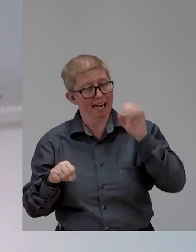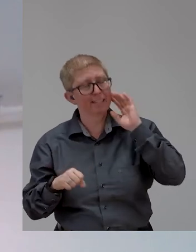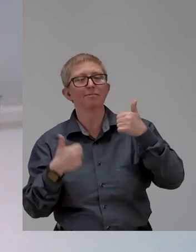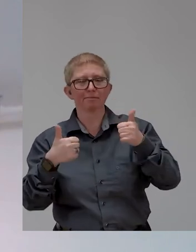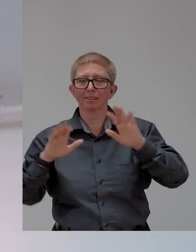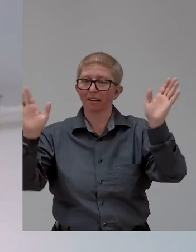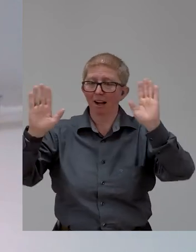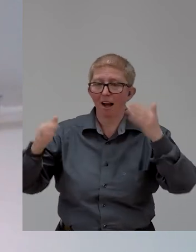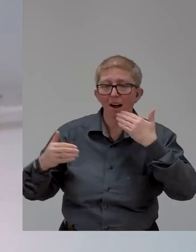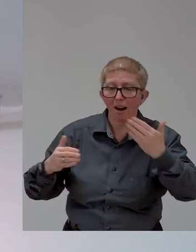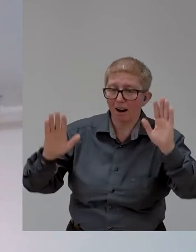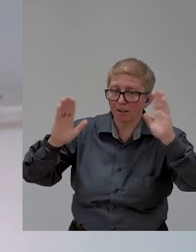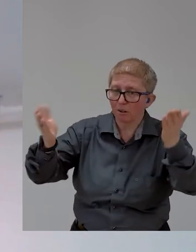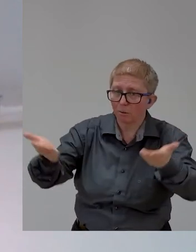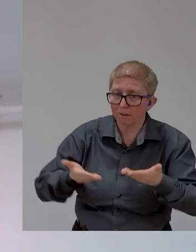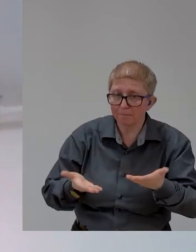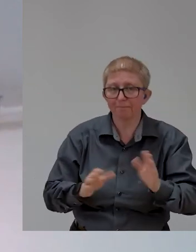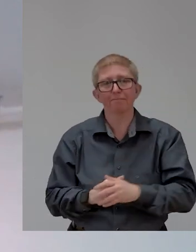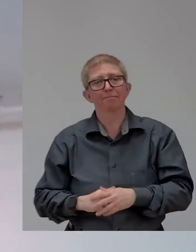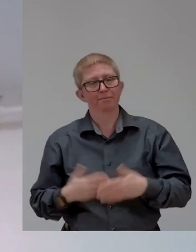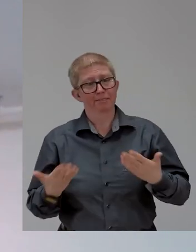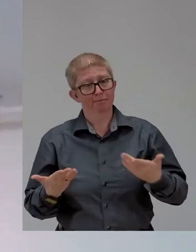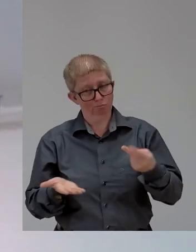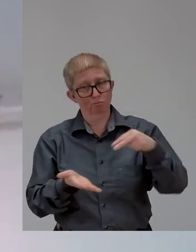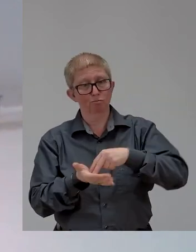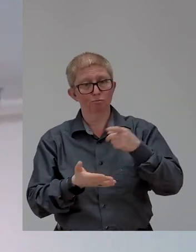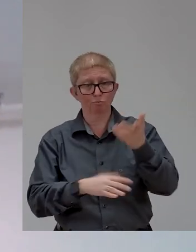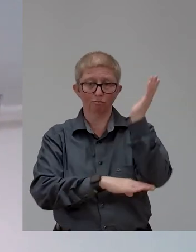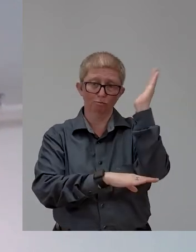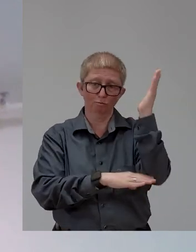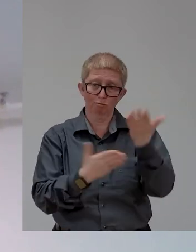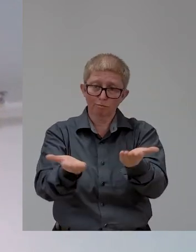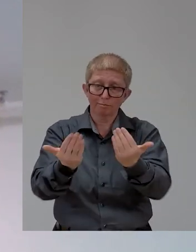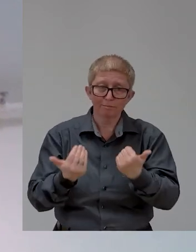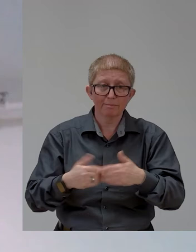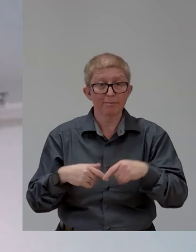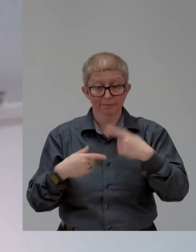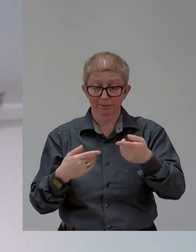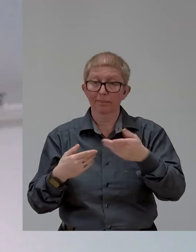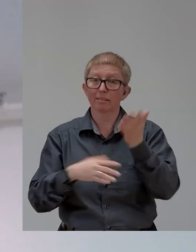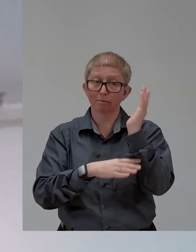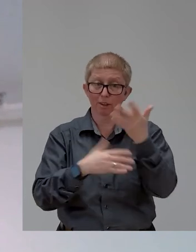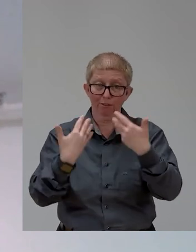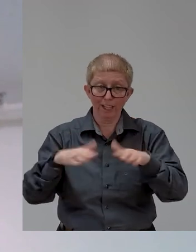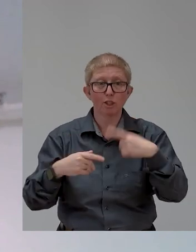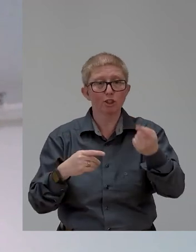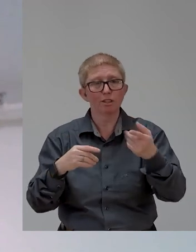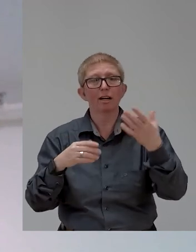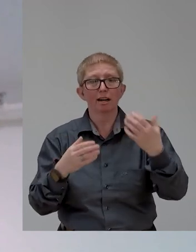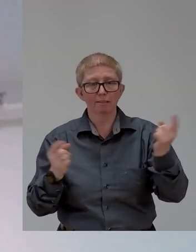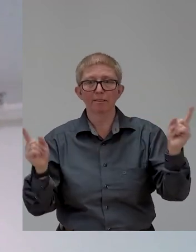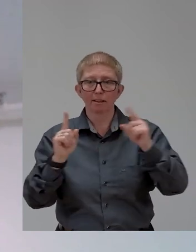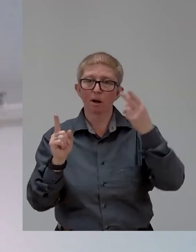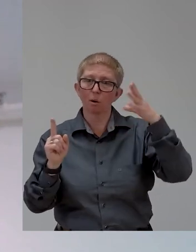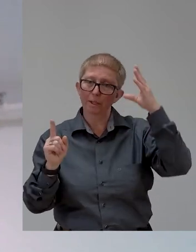and the floor is yours for your keynote, and after your keynote, we will bring in Professor Lazar for a conversation.